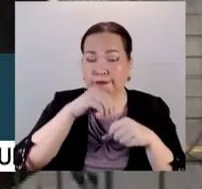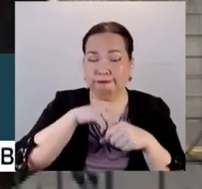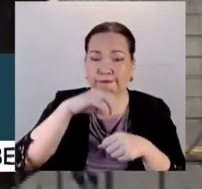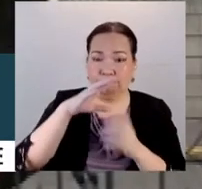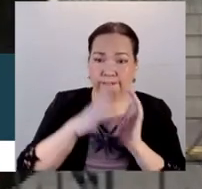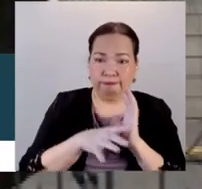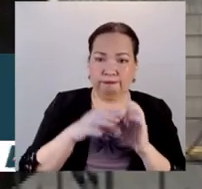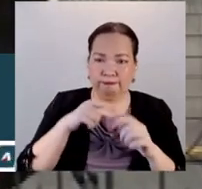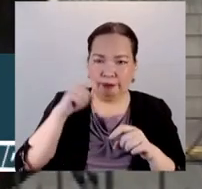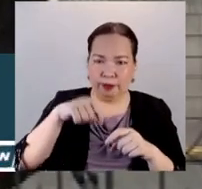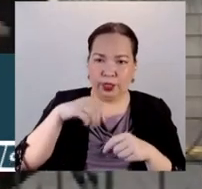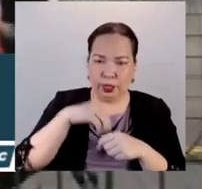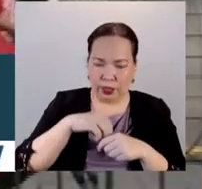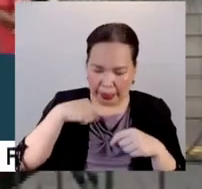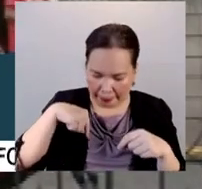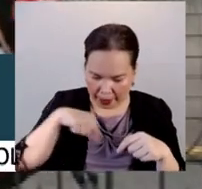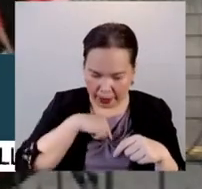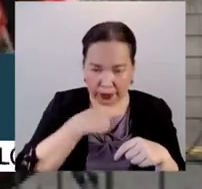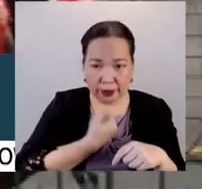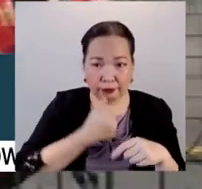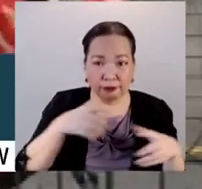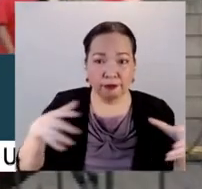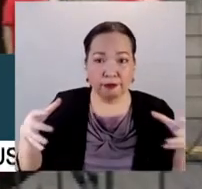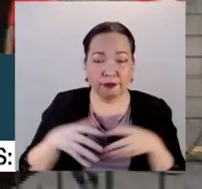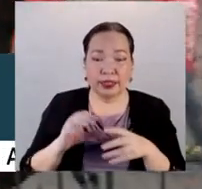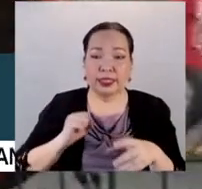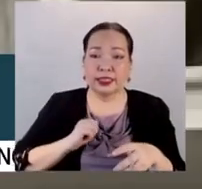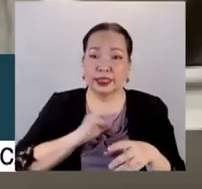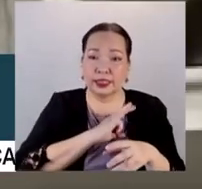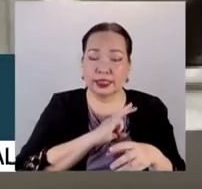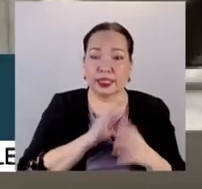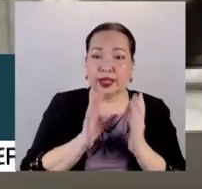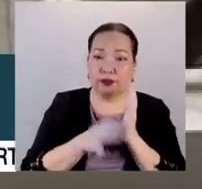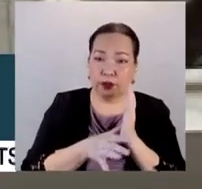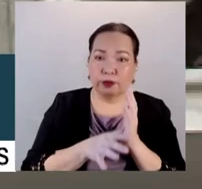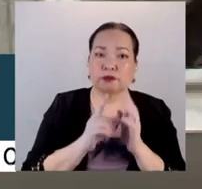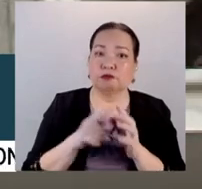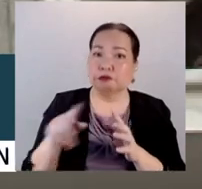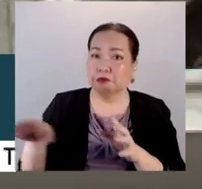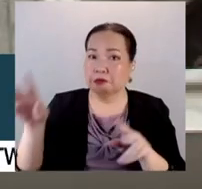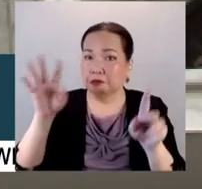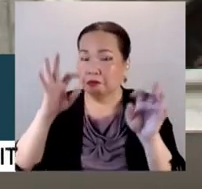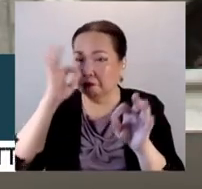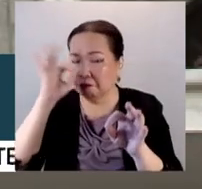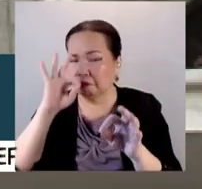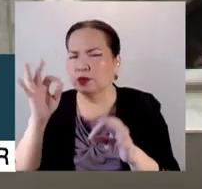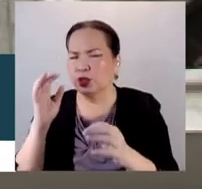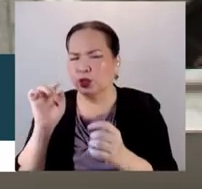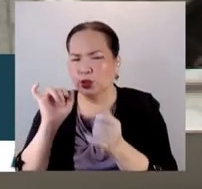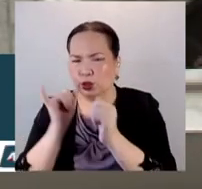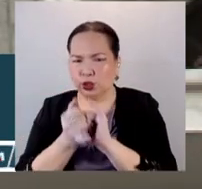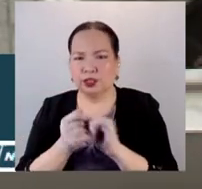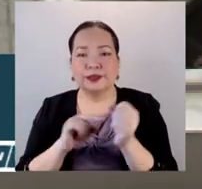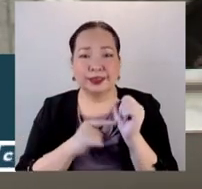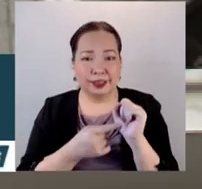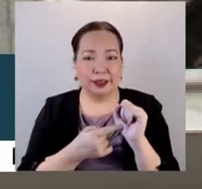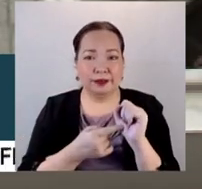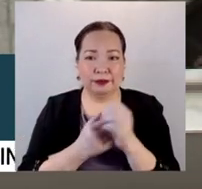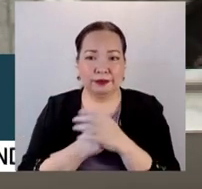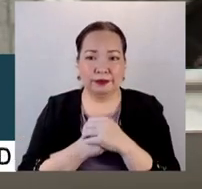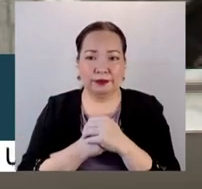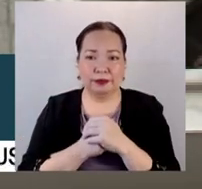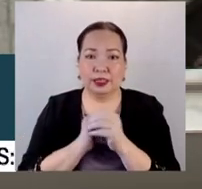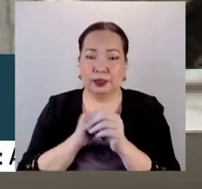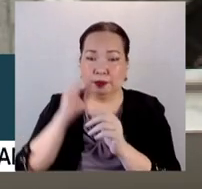within must reform itself. Our people, our society, our purpose, we have to reform everything. Diyan po dapat magsiksimula yan. The